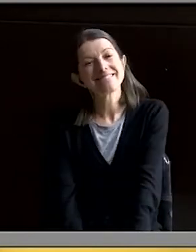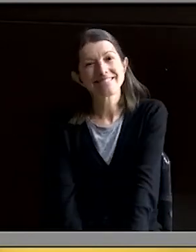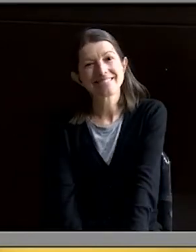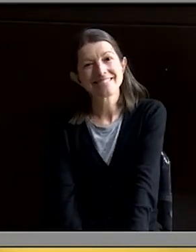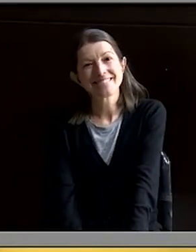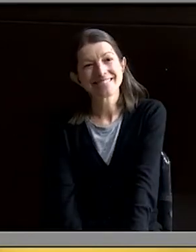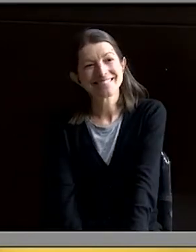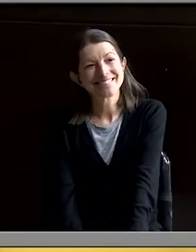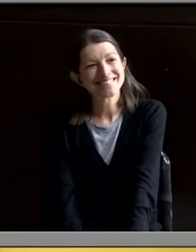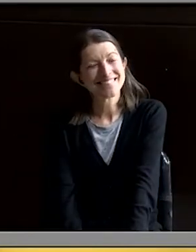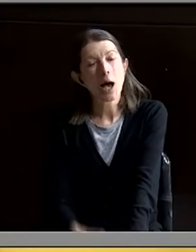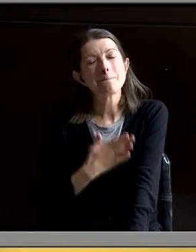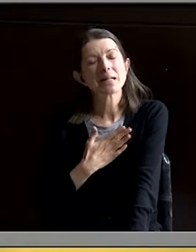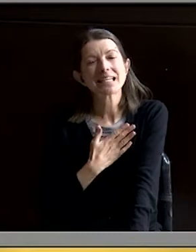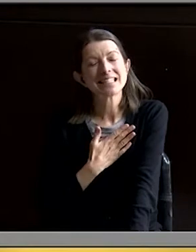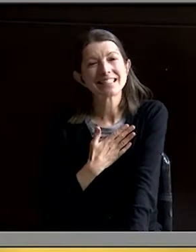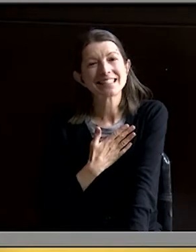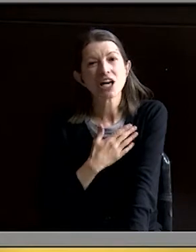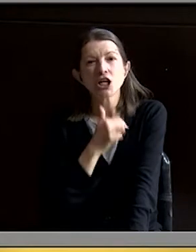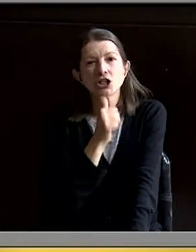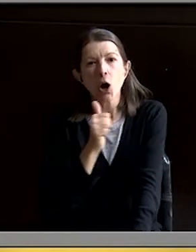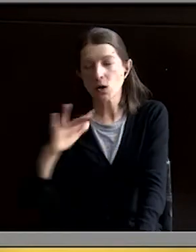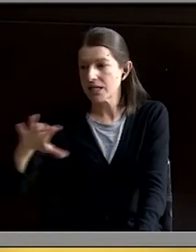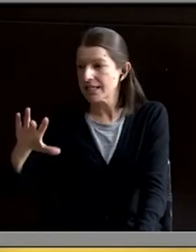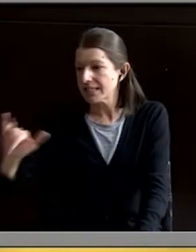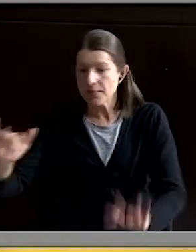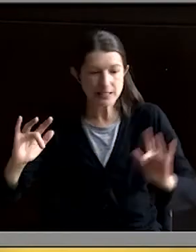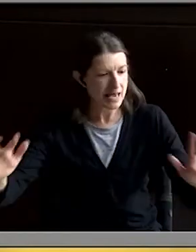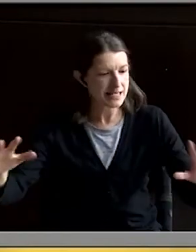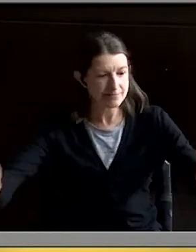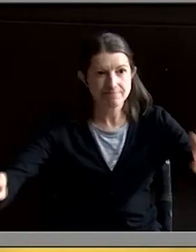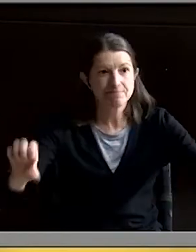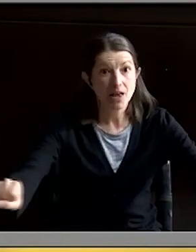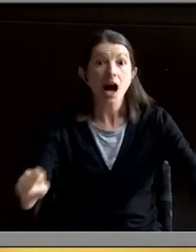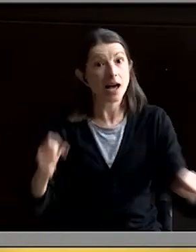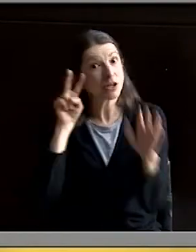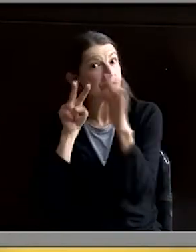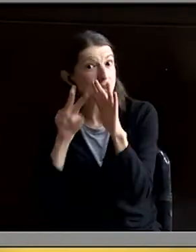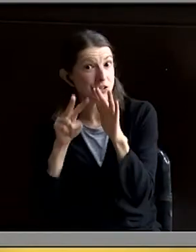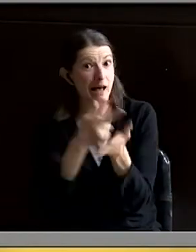I know. Please do not take away any more spaces. And I look forward to the parking garage I've been hearing about.